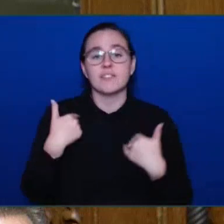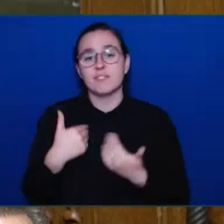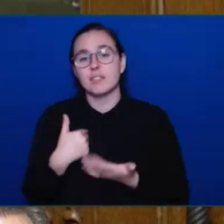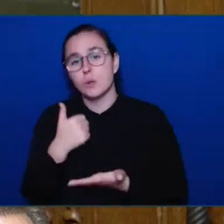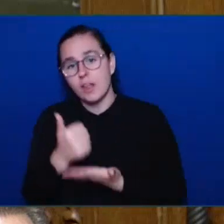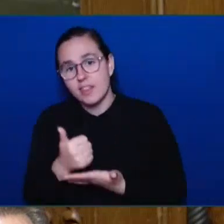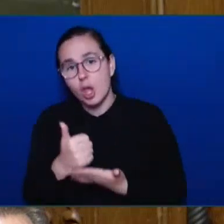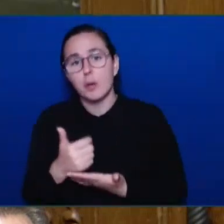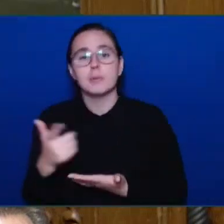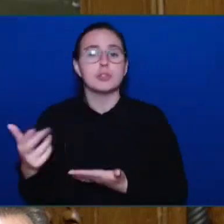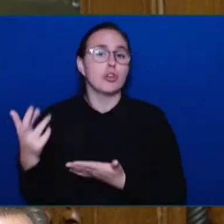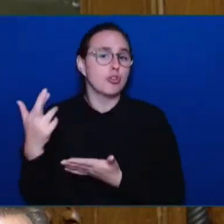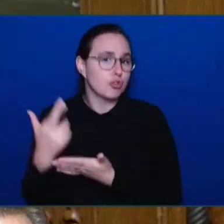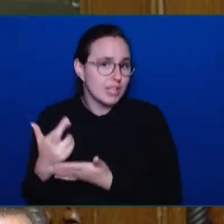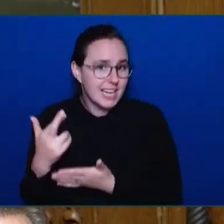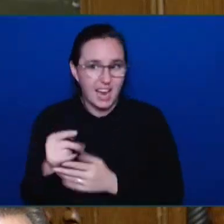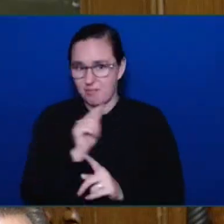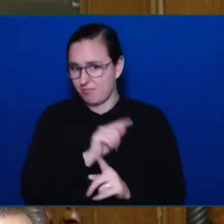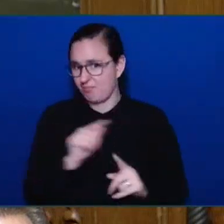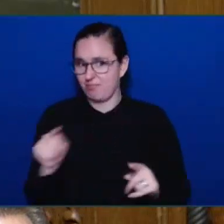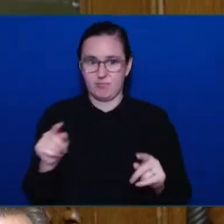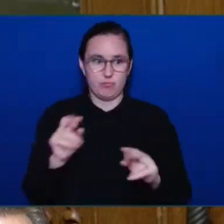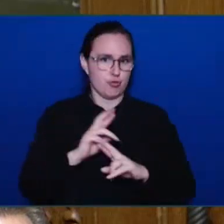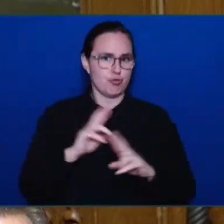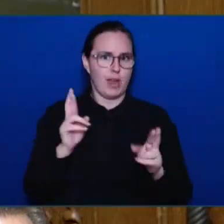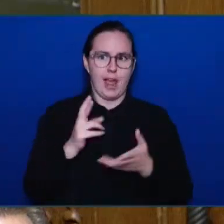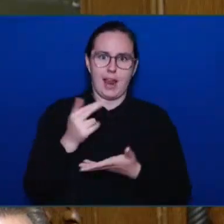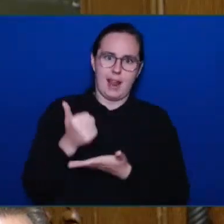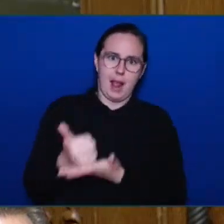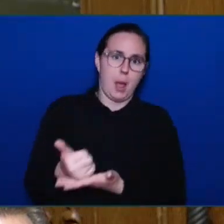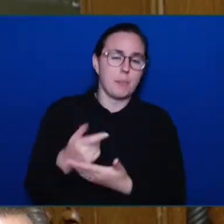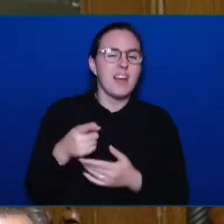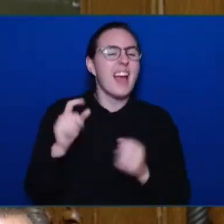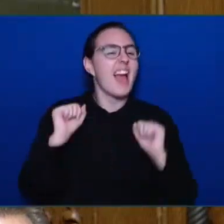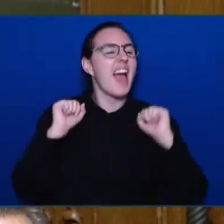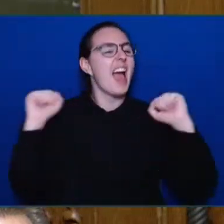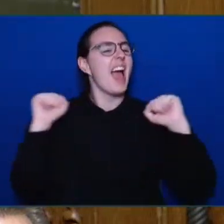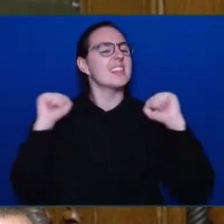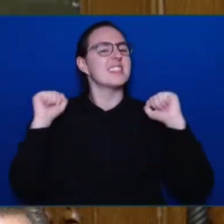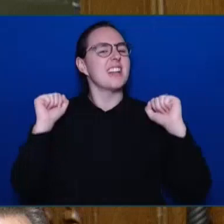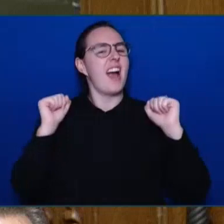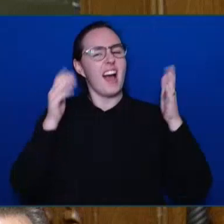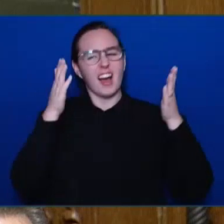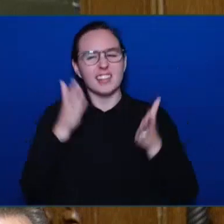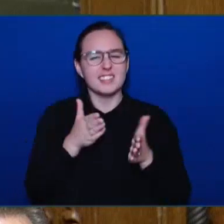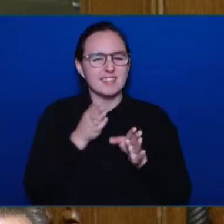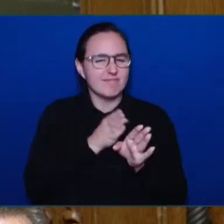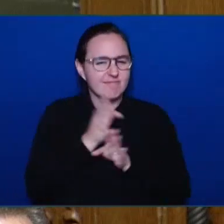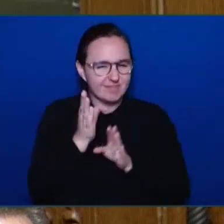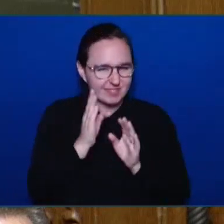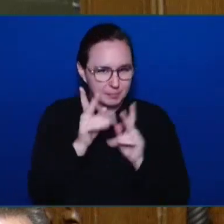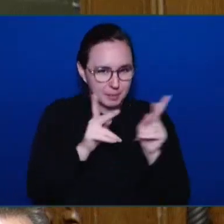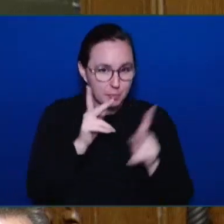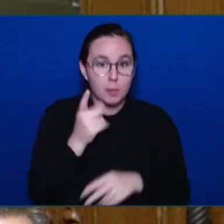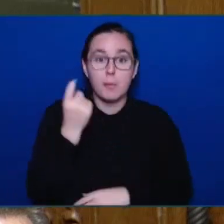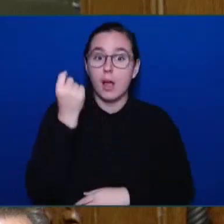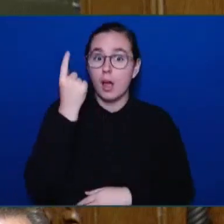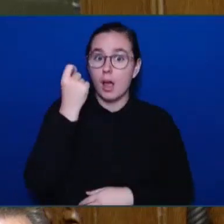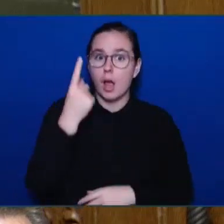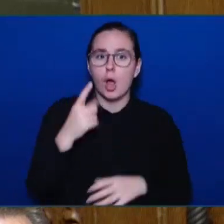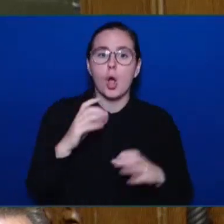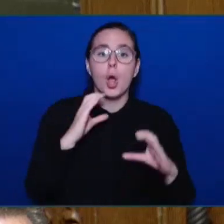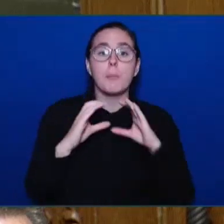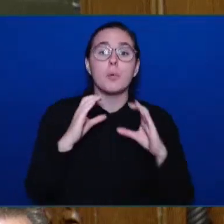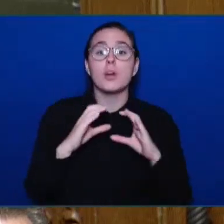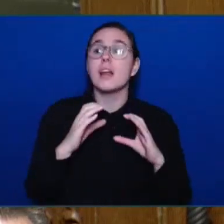They communicate with participants in their first language, which is Chinese. They provide culturally appropriate hot meals and